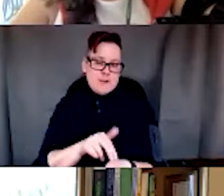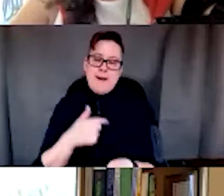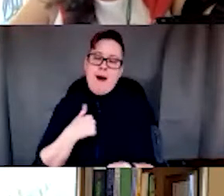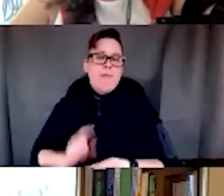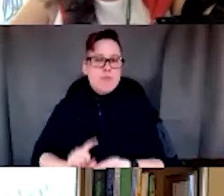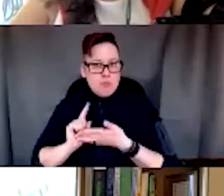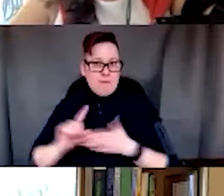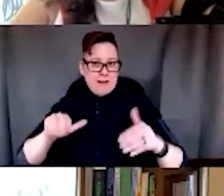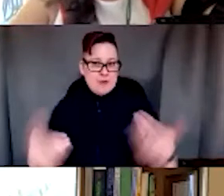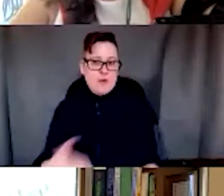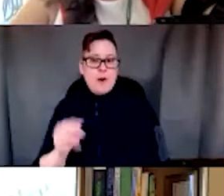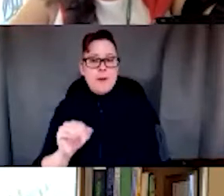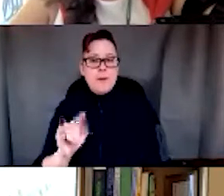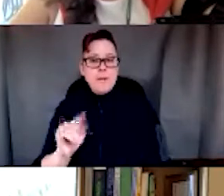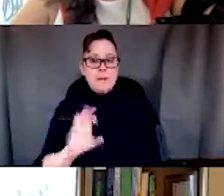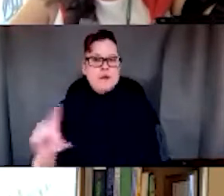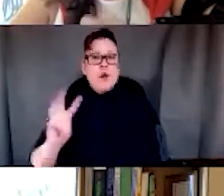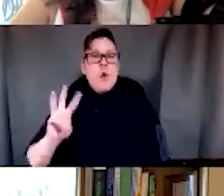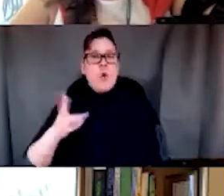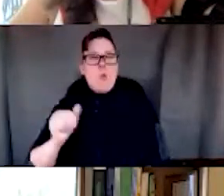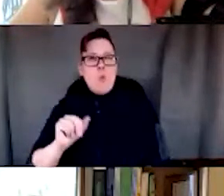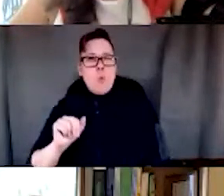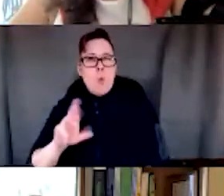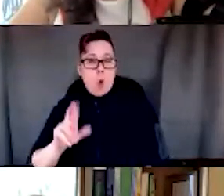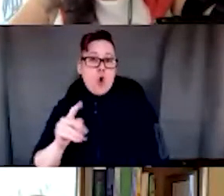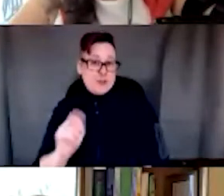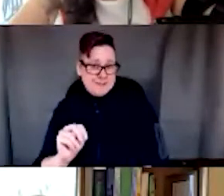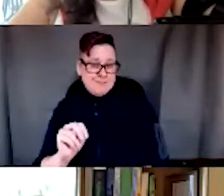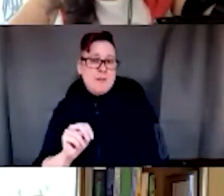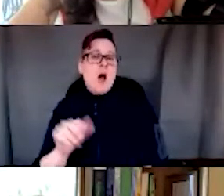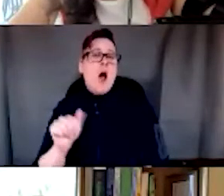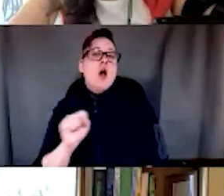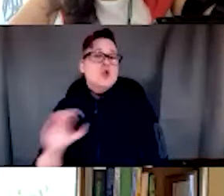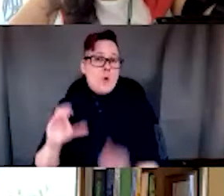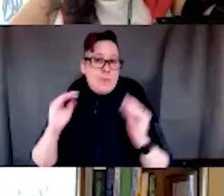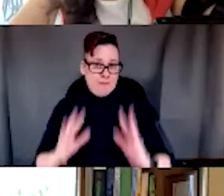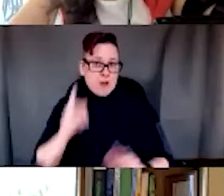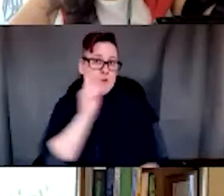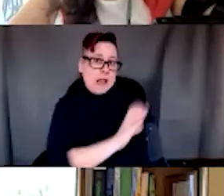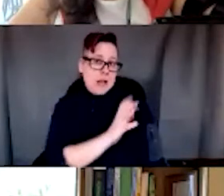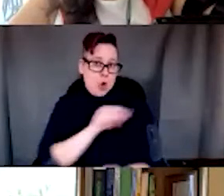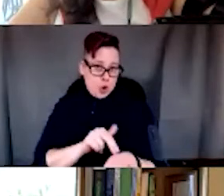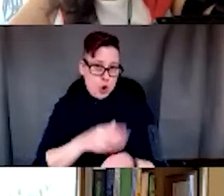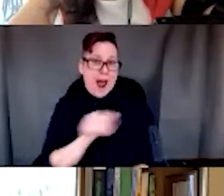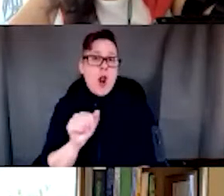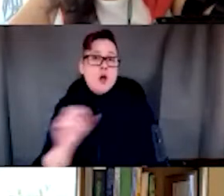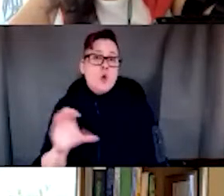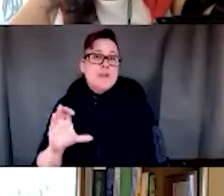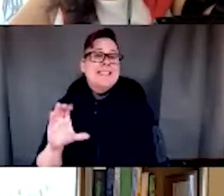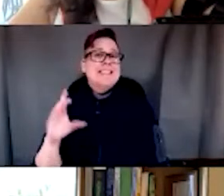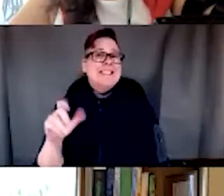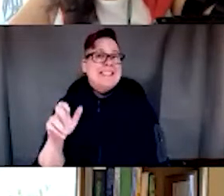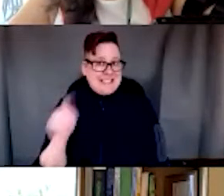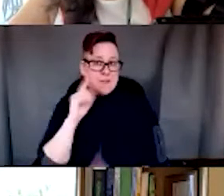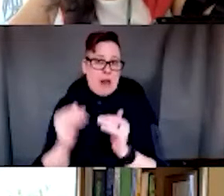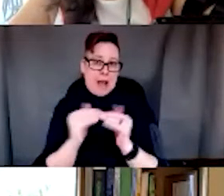to introduce Mitchell Wharton, Associate Professor of Clinical Nursing and the Associate Dean for Equity